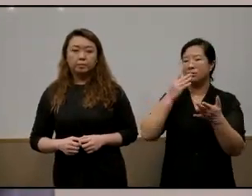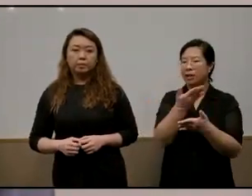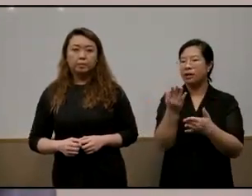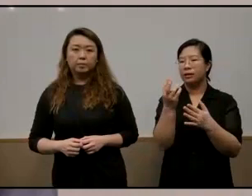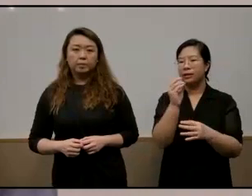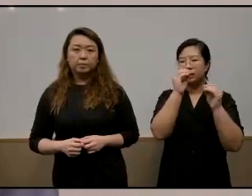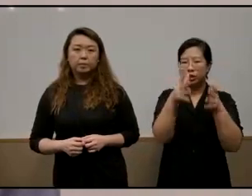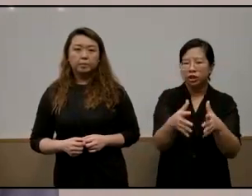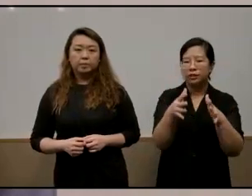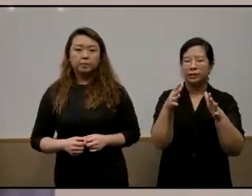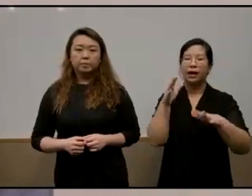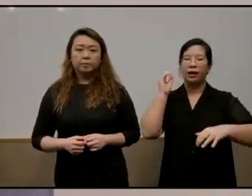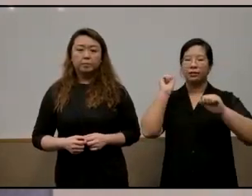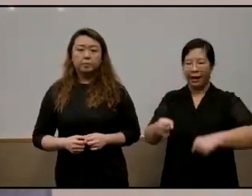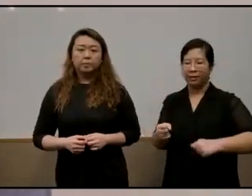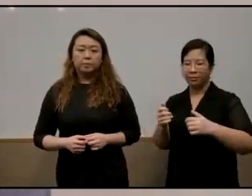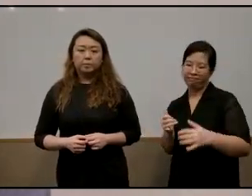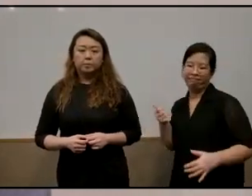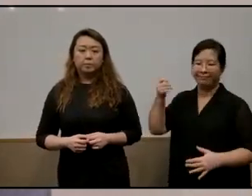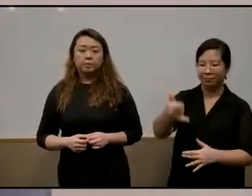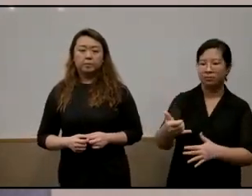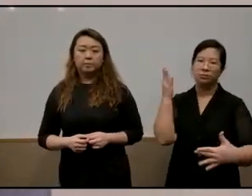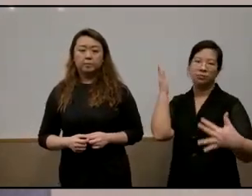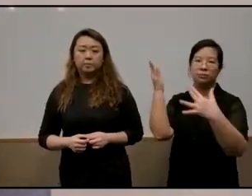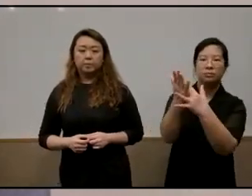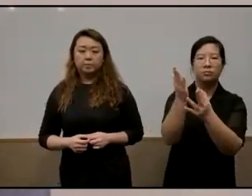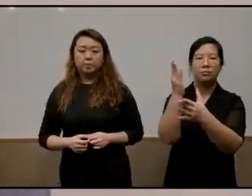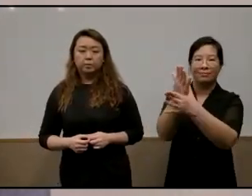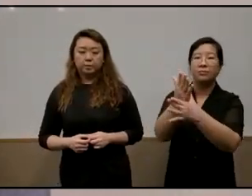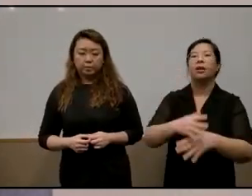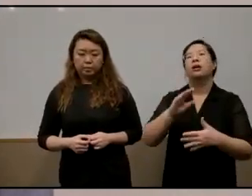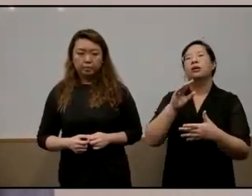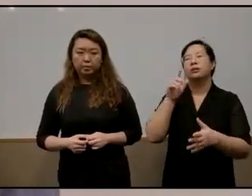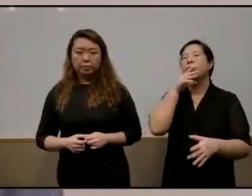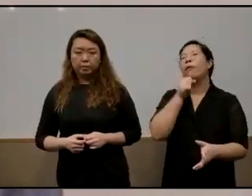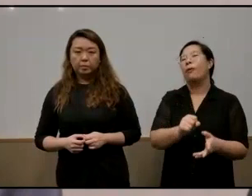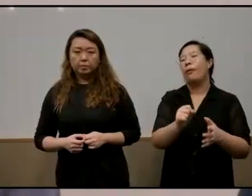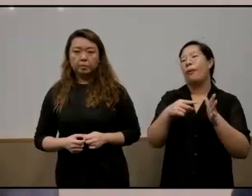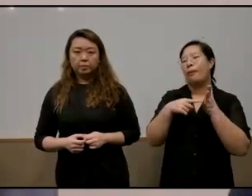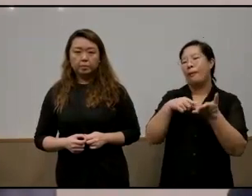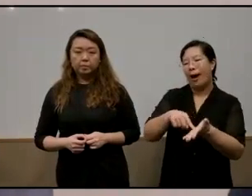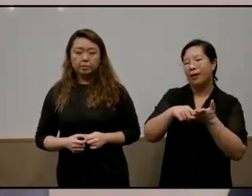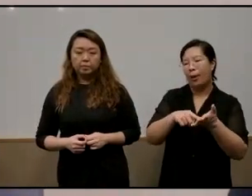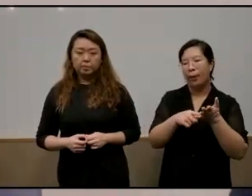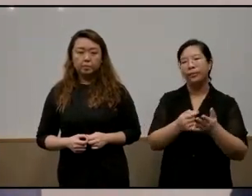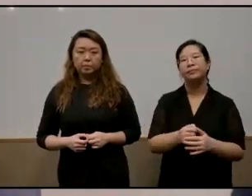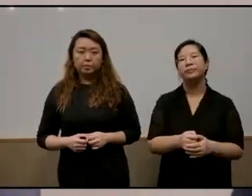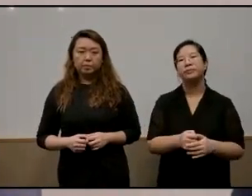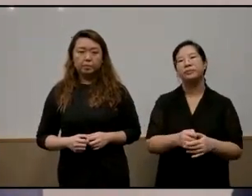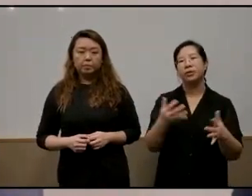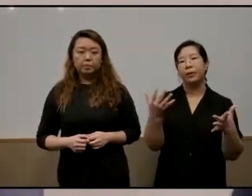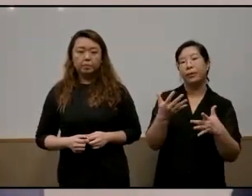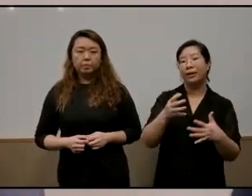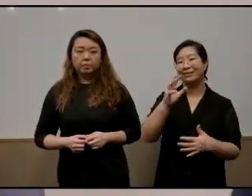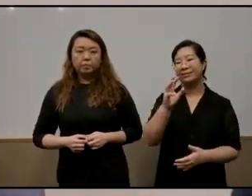as bodies of intervention is a very old model which is sometimes discredited is the model of the missionary